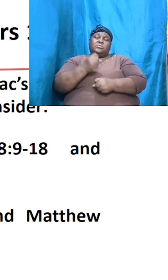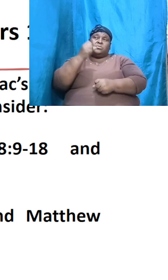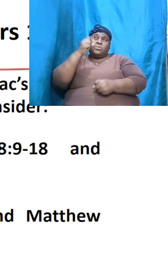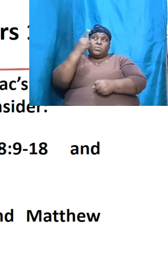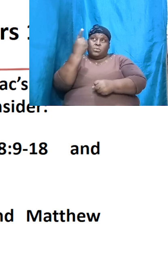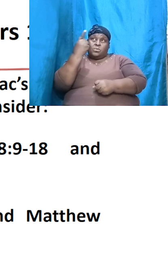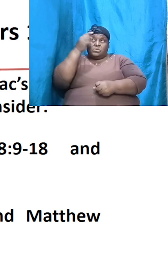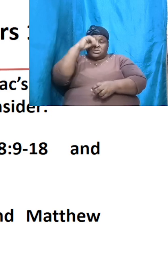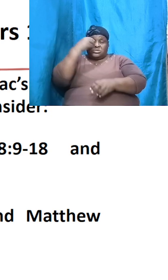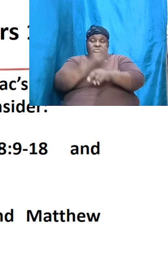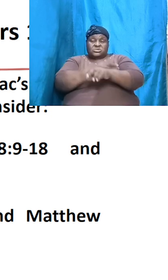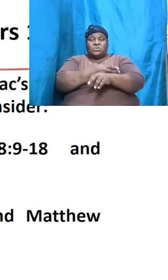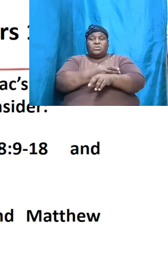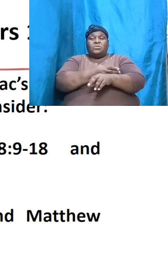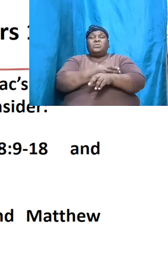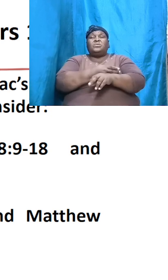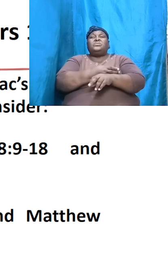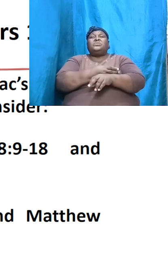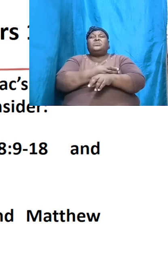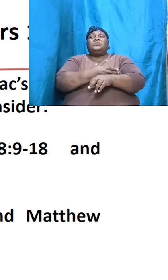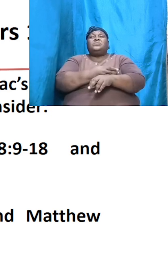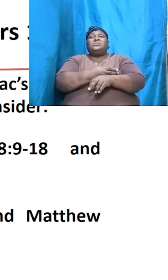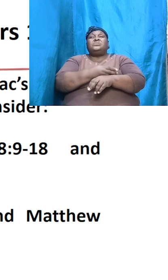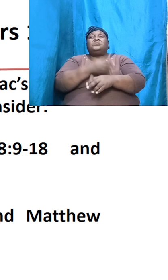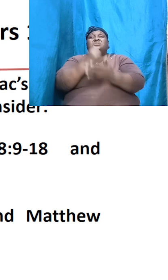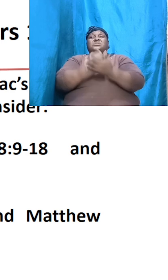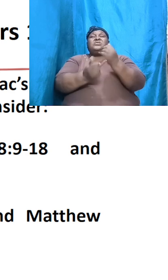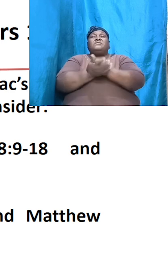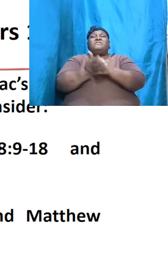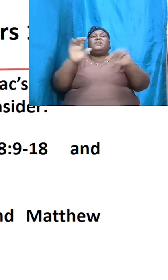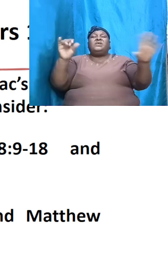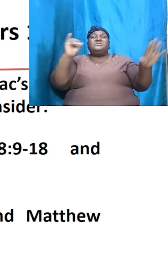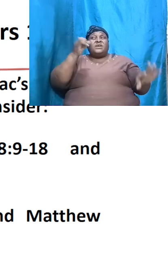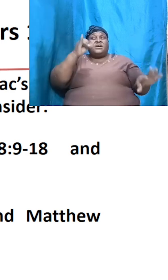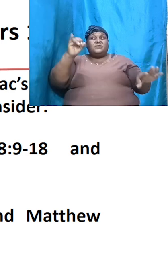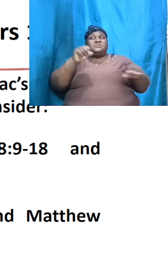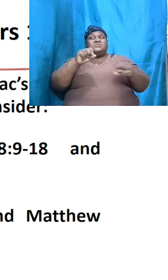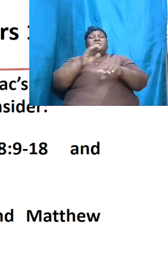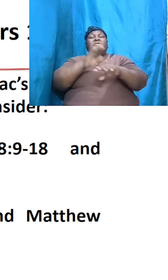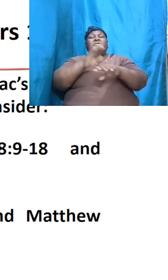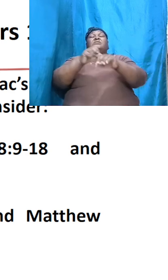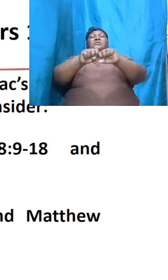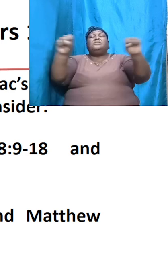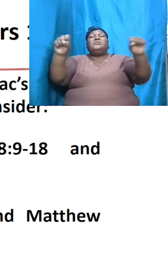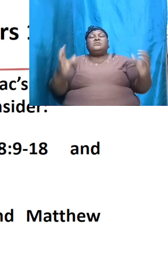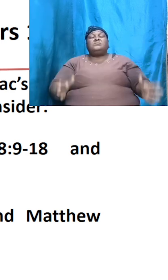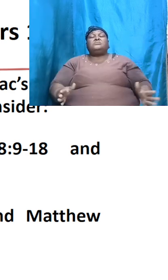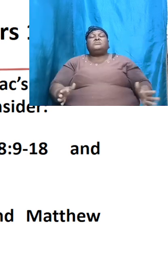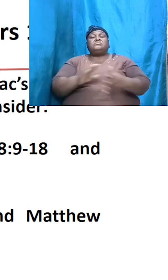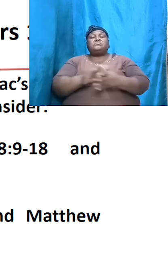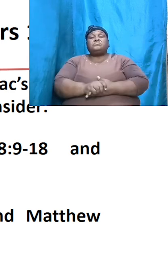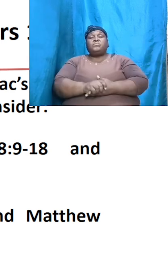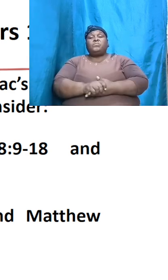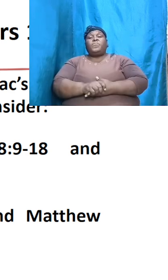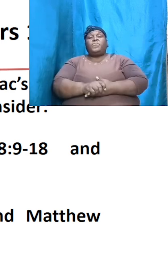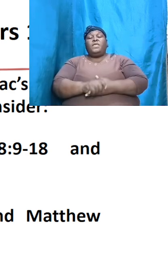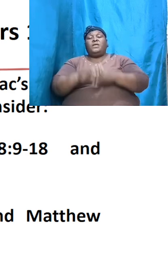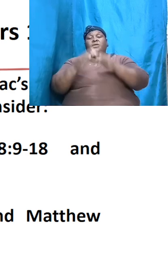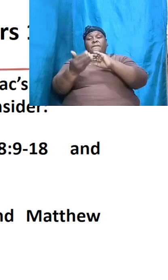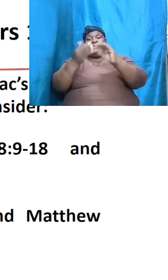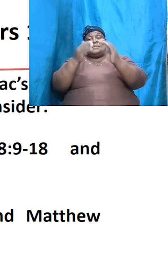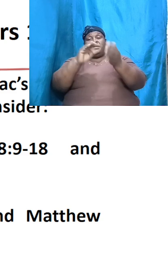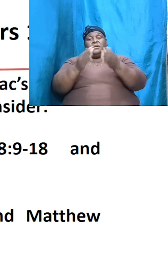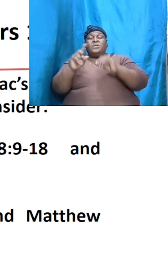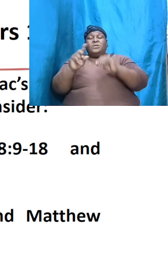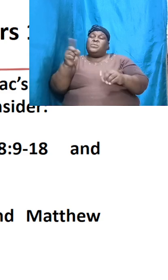him on an altar and when we compare that to Matthew chapter 27 we go down we see